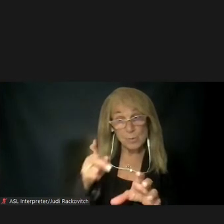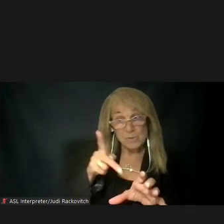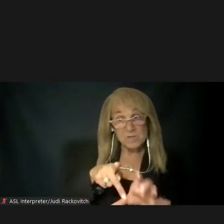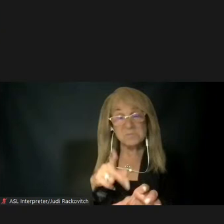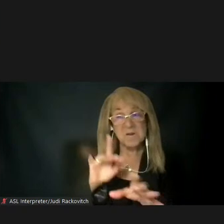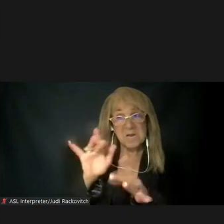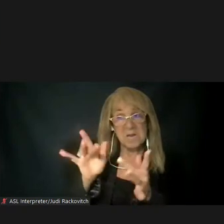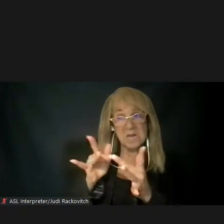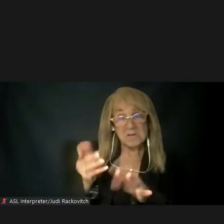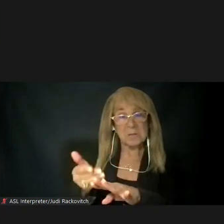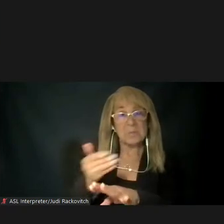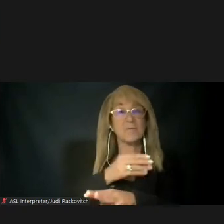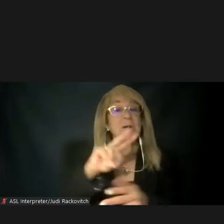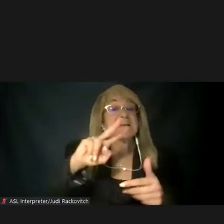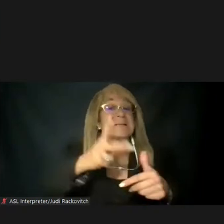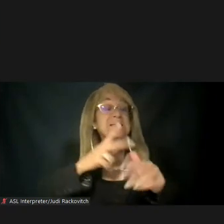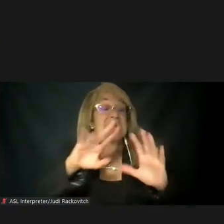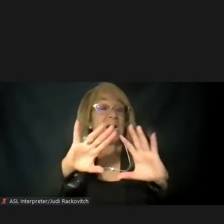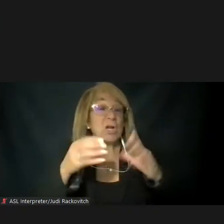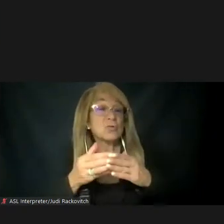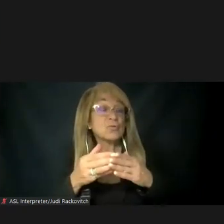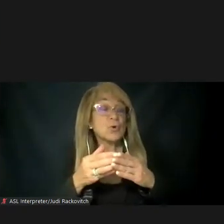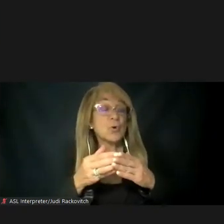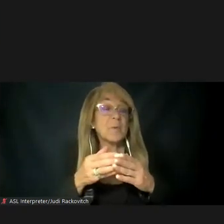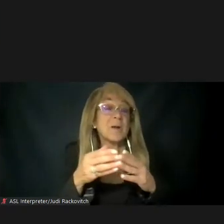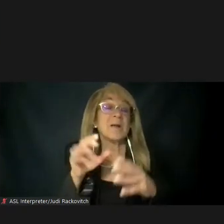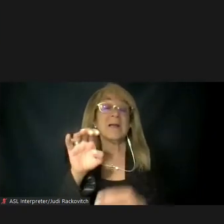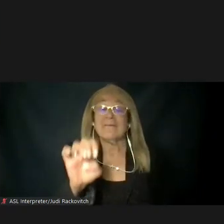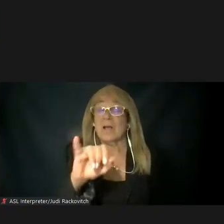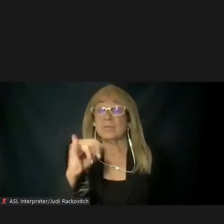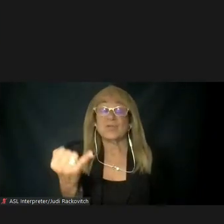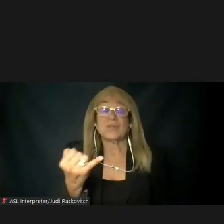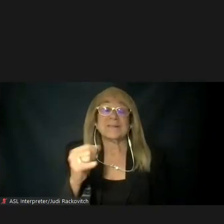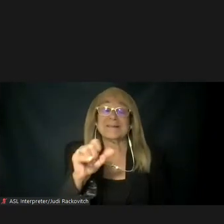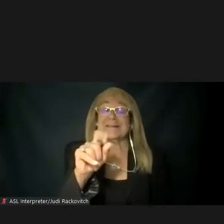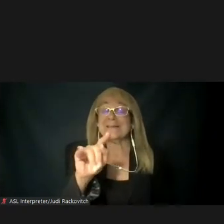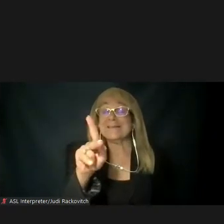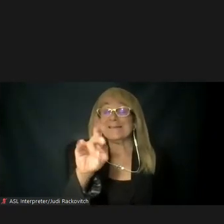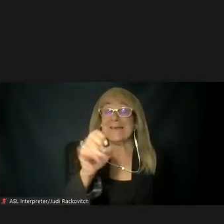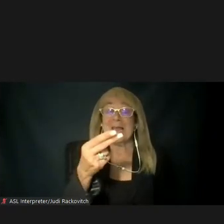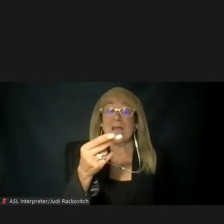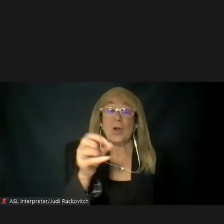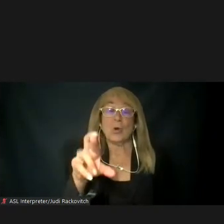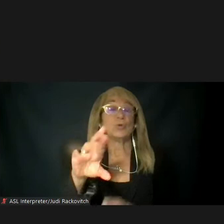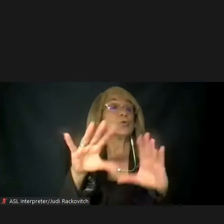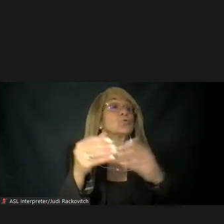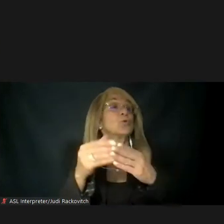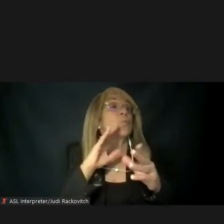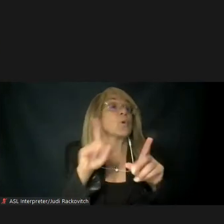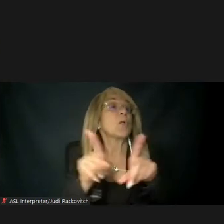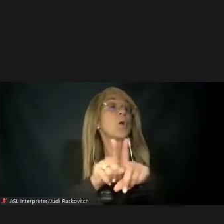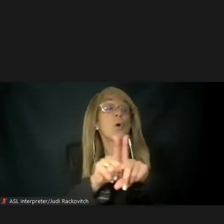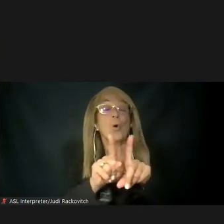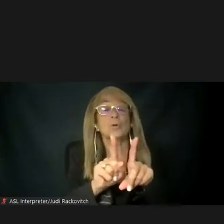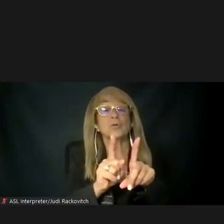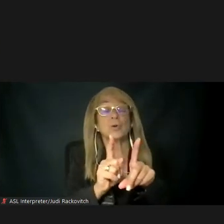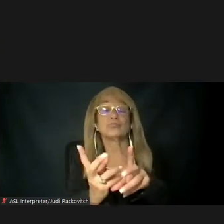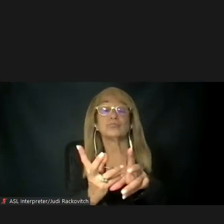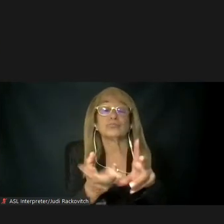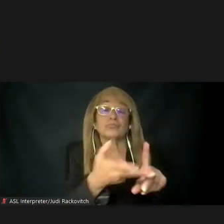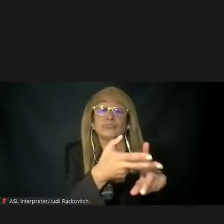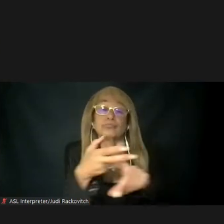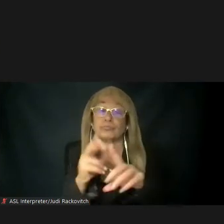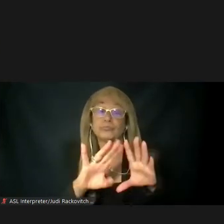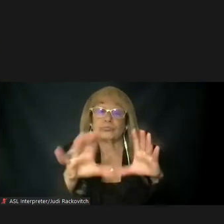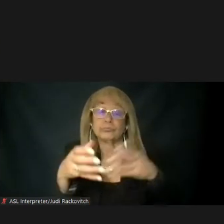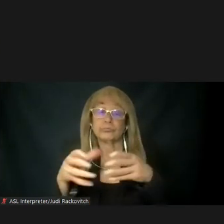A second group, an environmental justice stakeholder working group, will also be brought together. This is a group of interested members of the communities throughout the